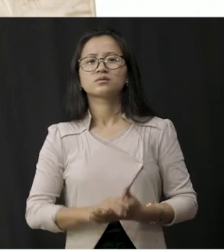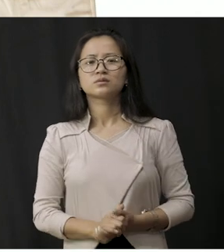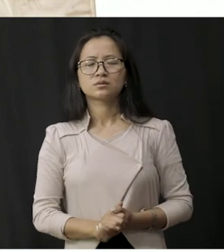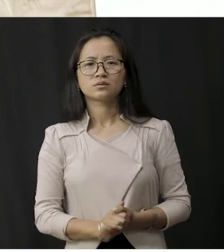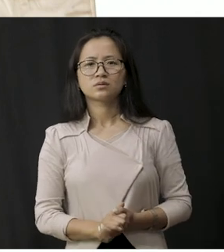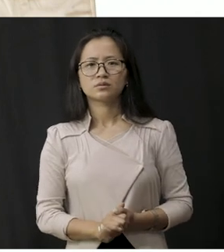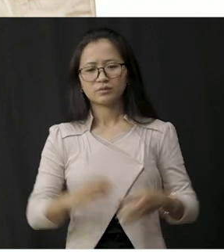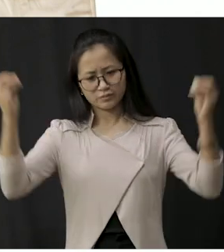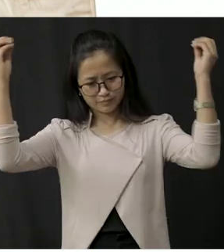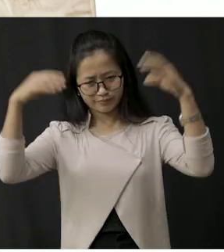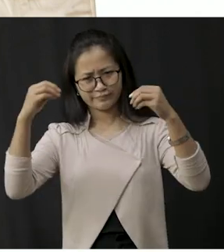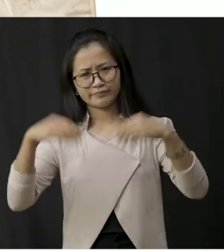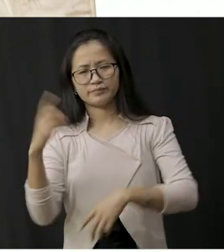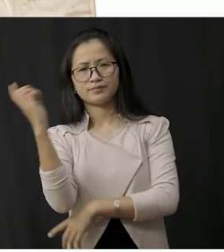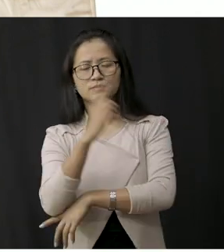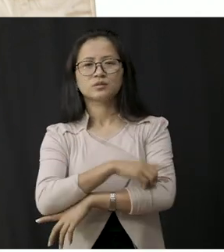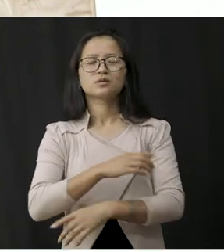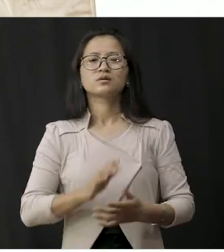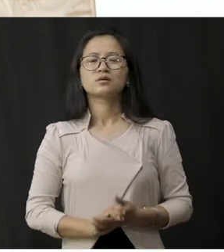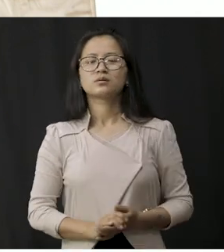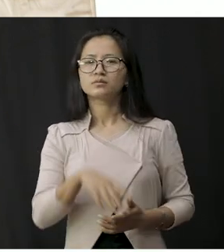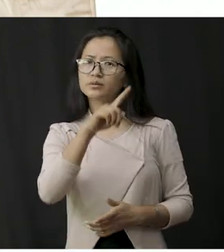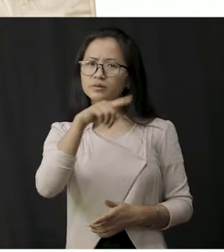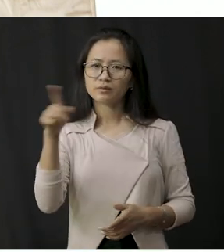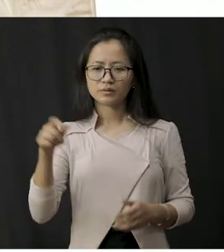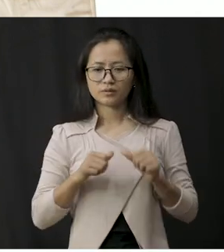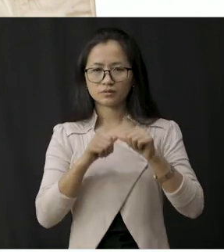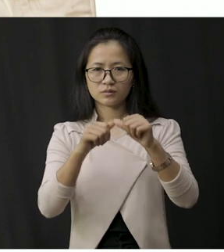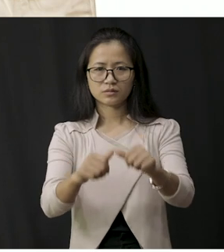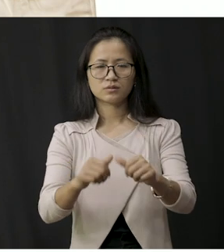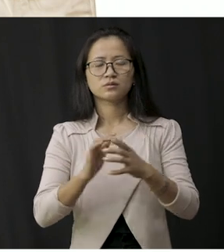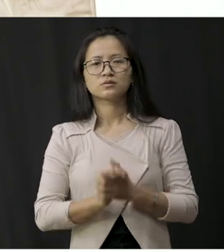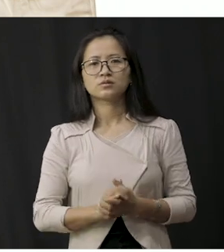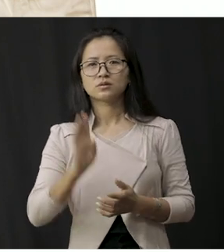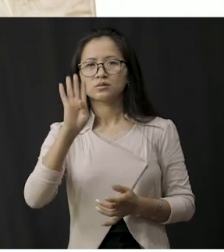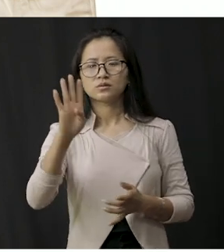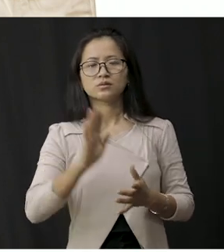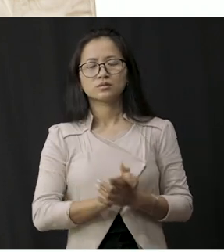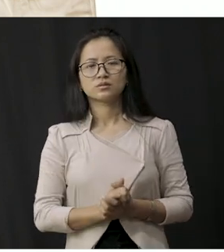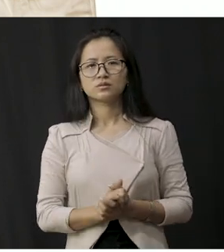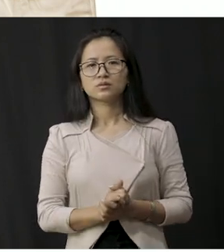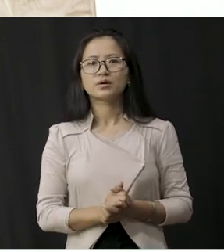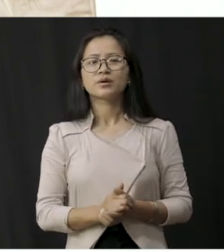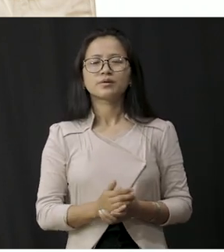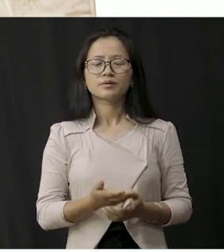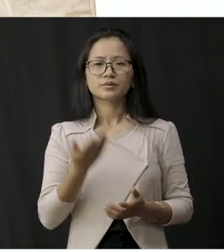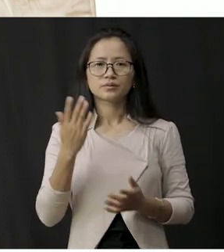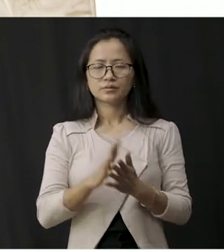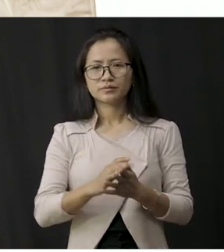rainy days so students the correct answer for option number four would be during